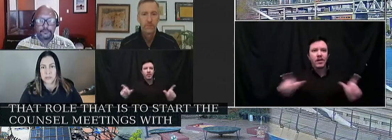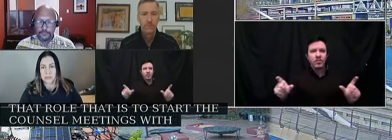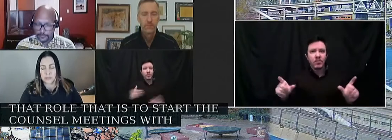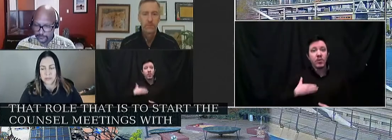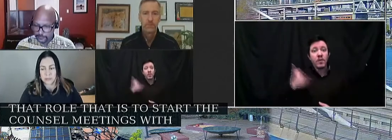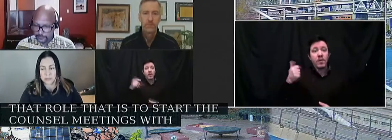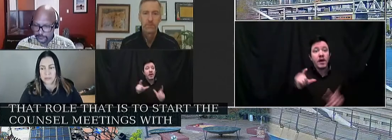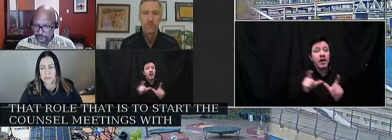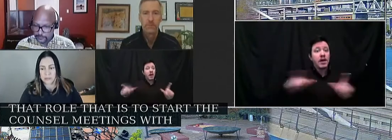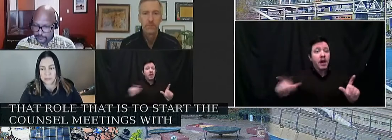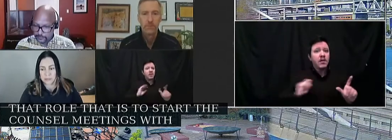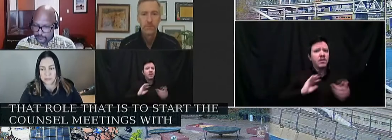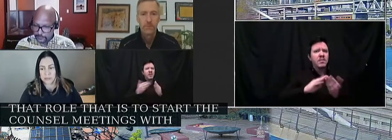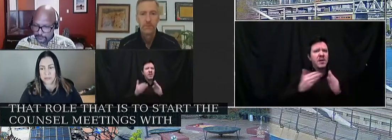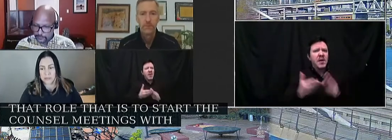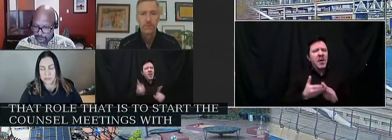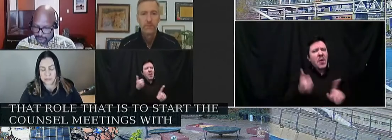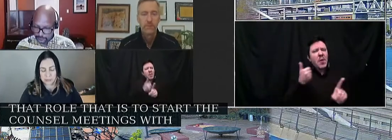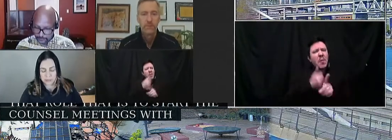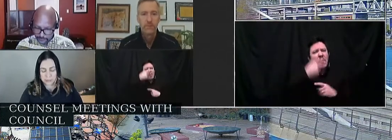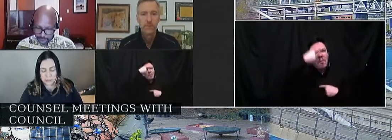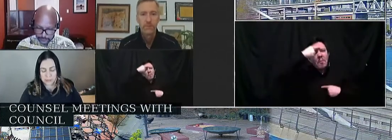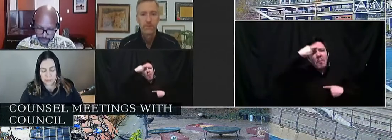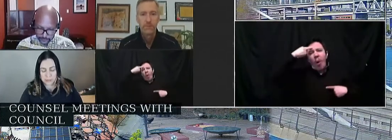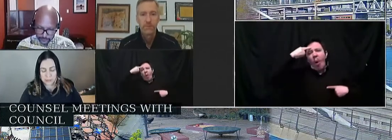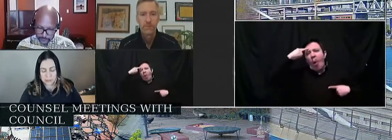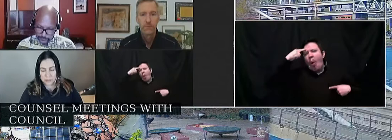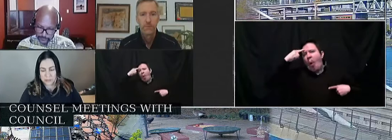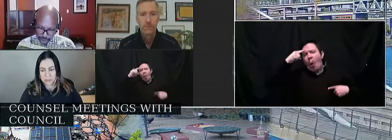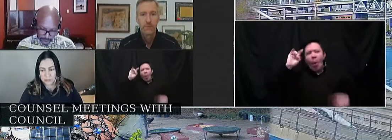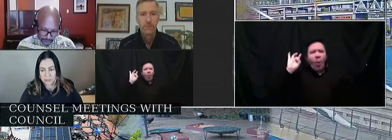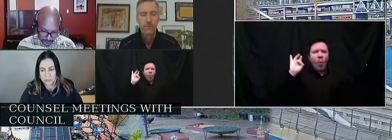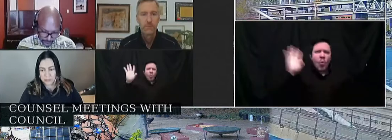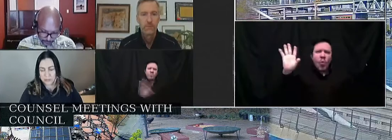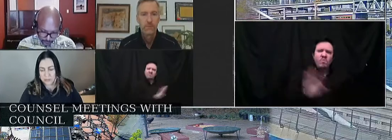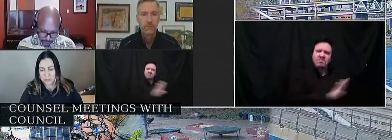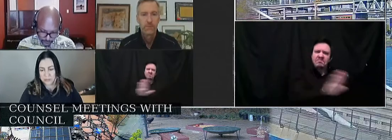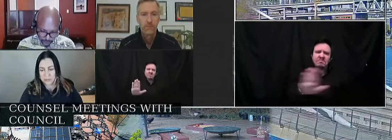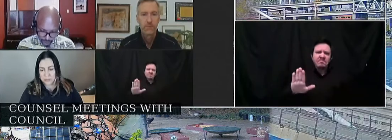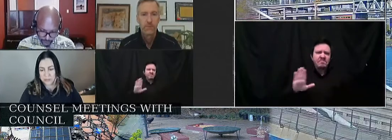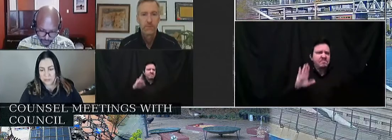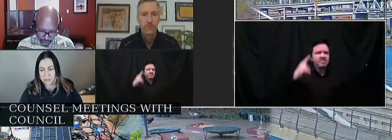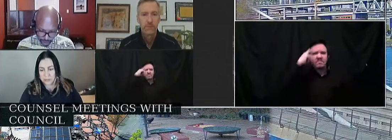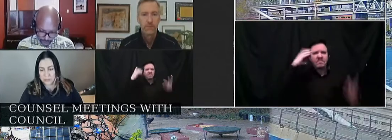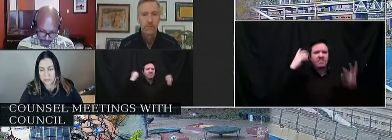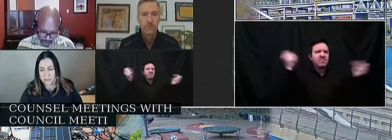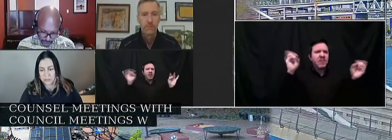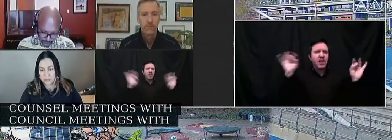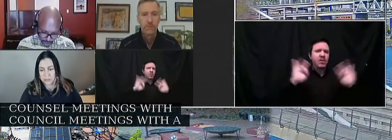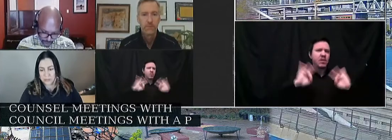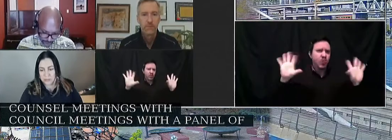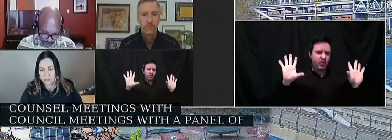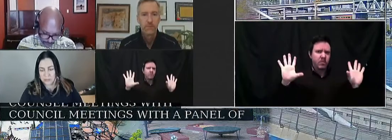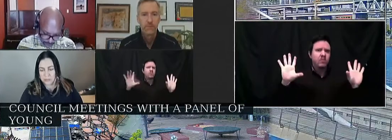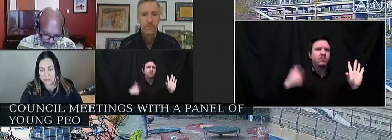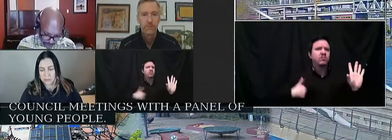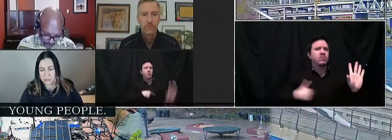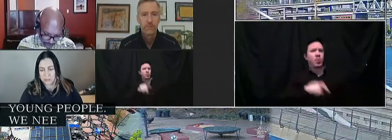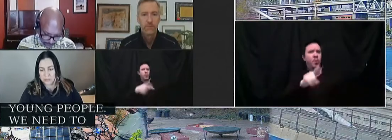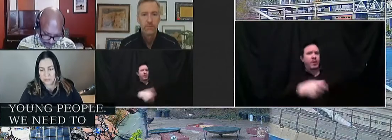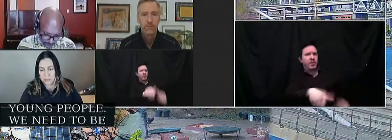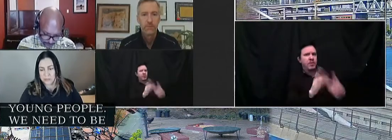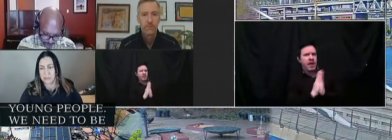community are so traumatized. They're undergoing a mental health crisis. And so we need to be asking them,